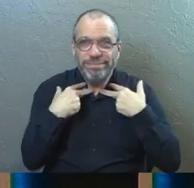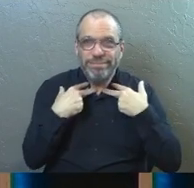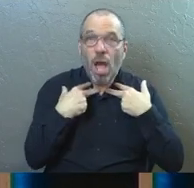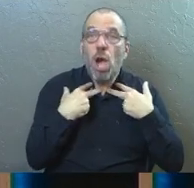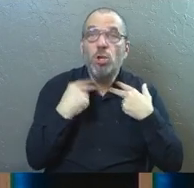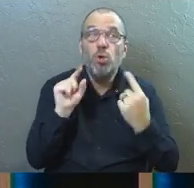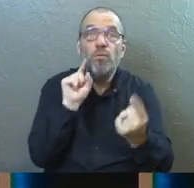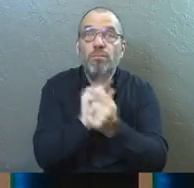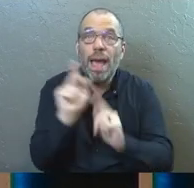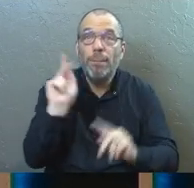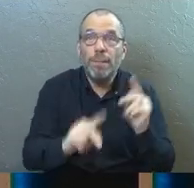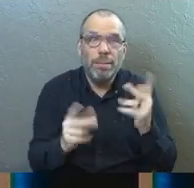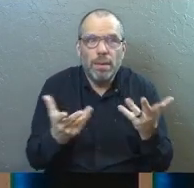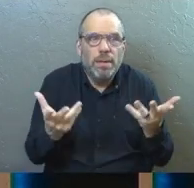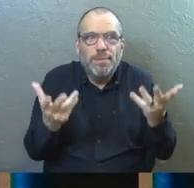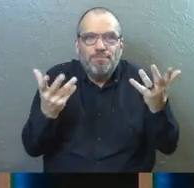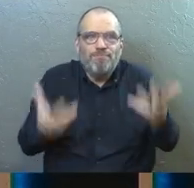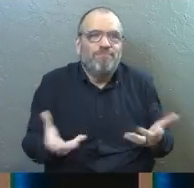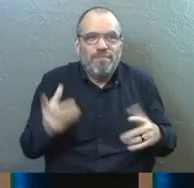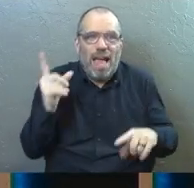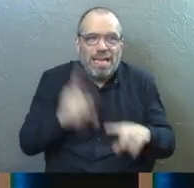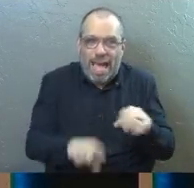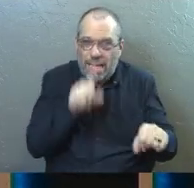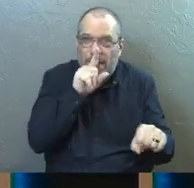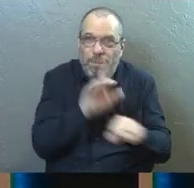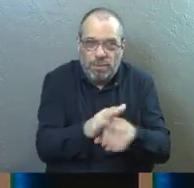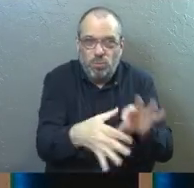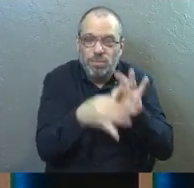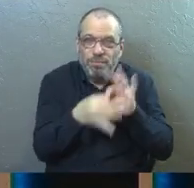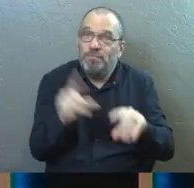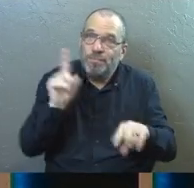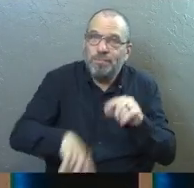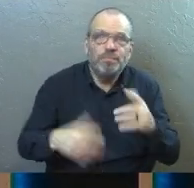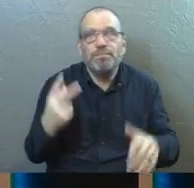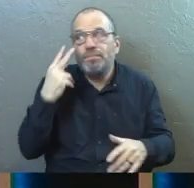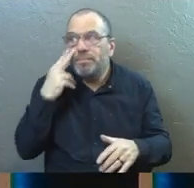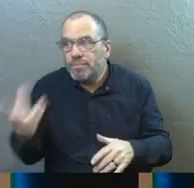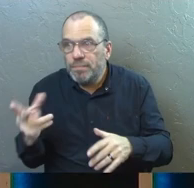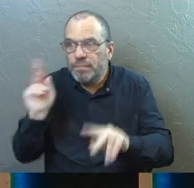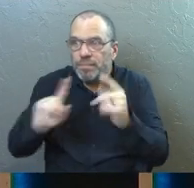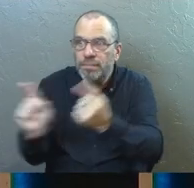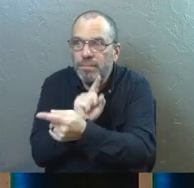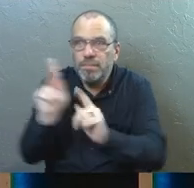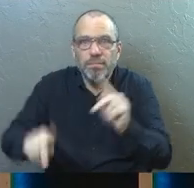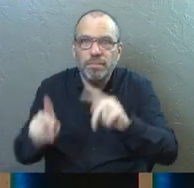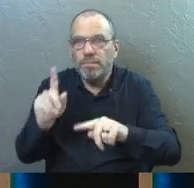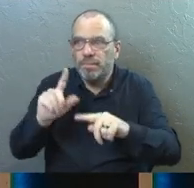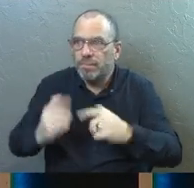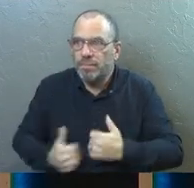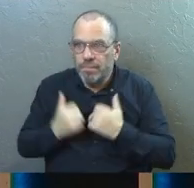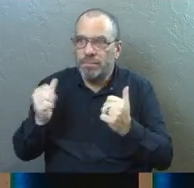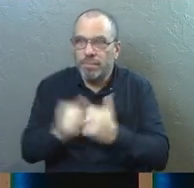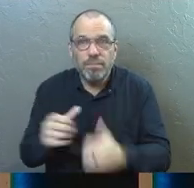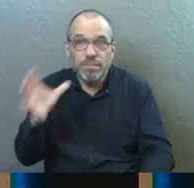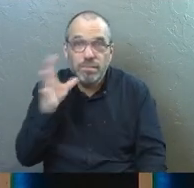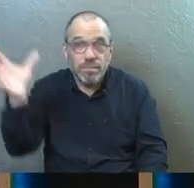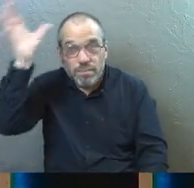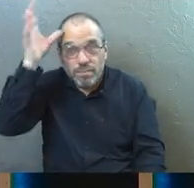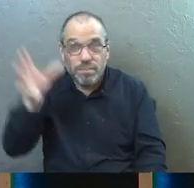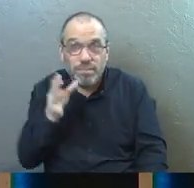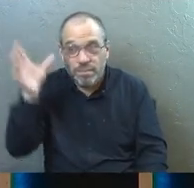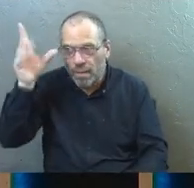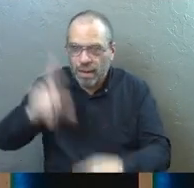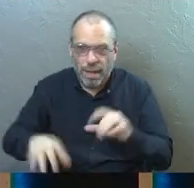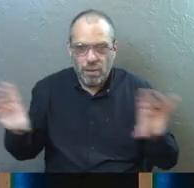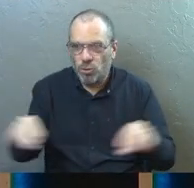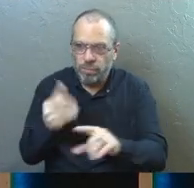You've met people before who can't just, just can't commit to a relationship. You've seen people before who can't stop living with mom and dad because they don't know